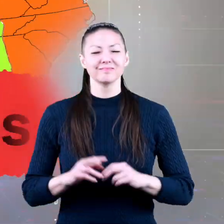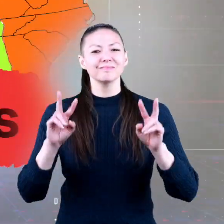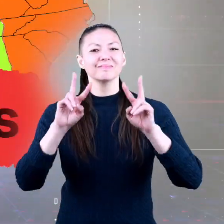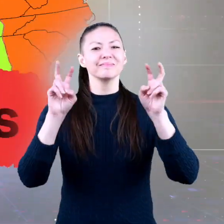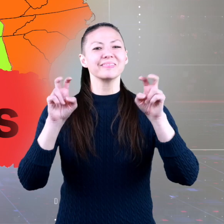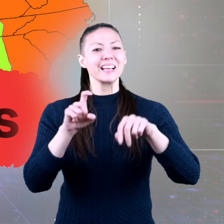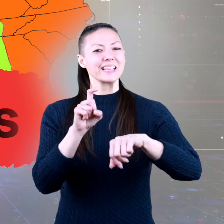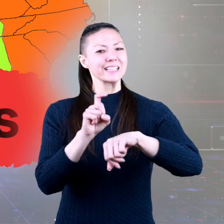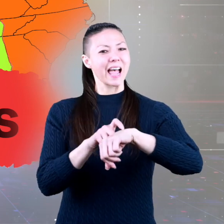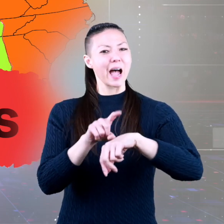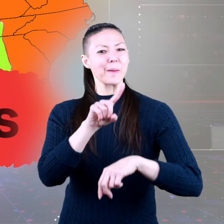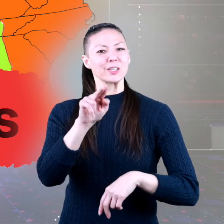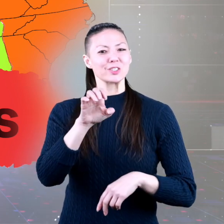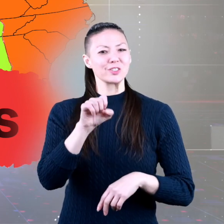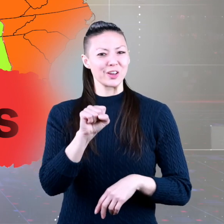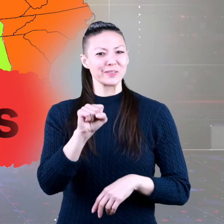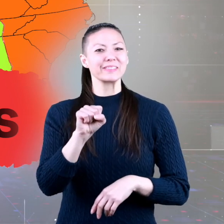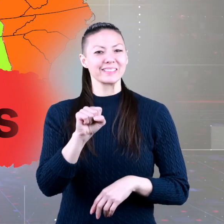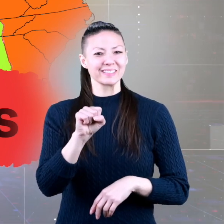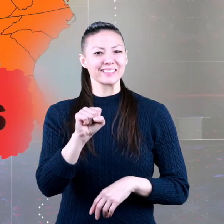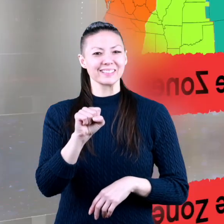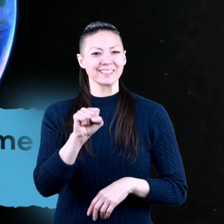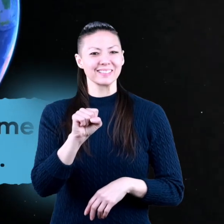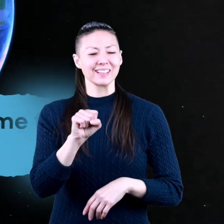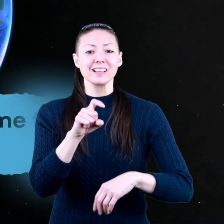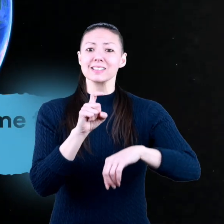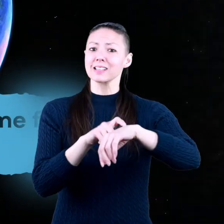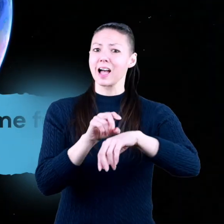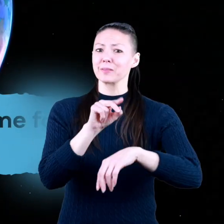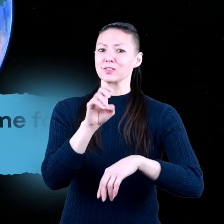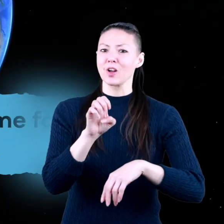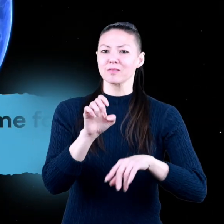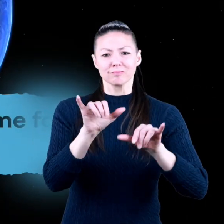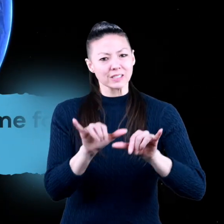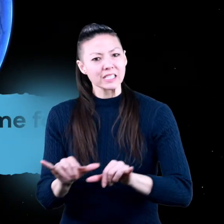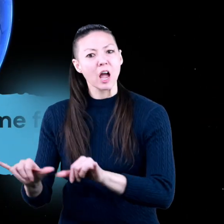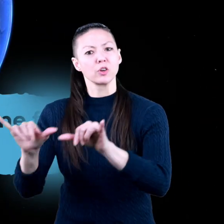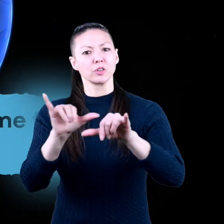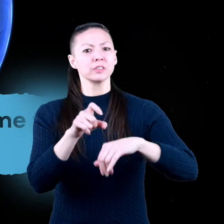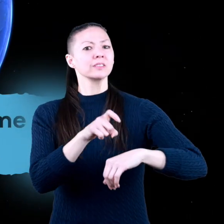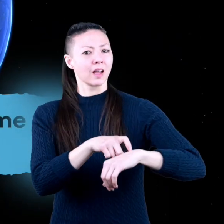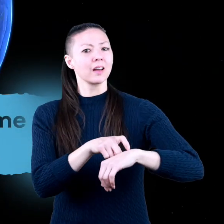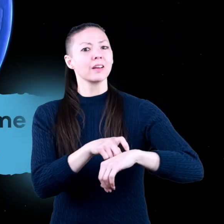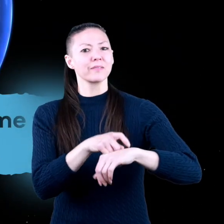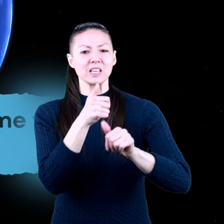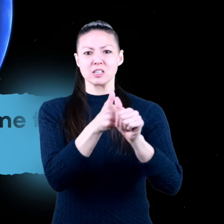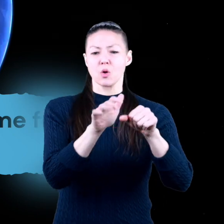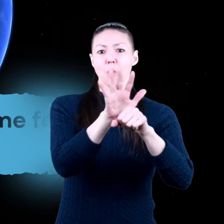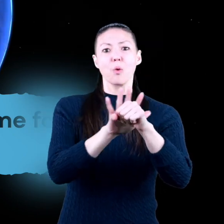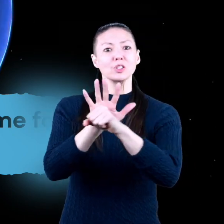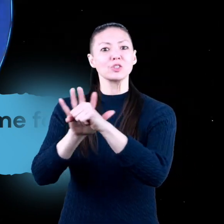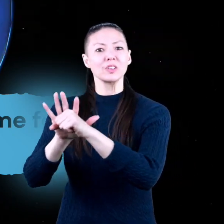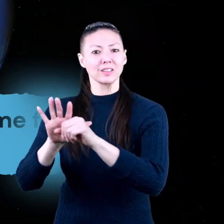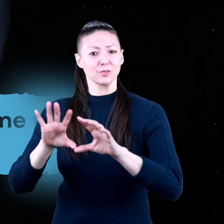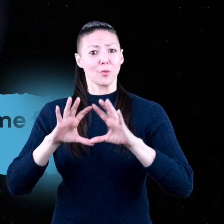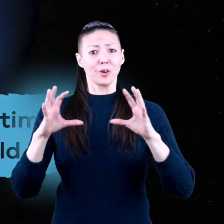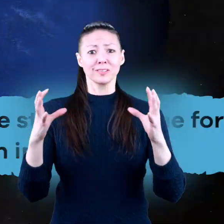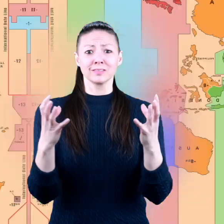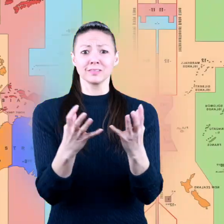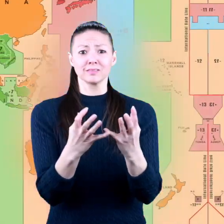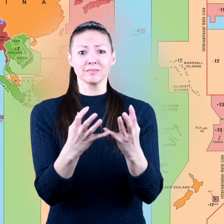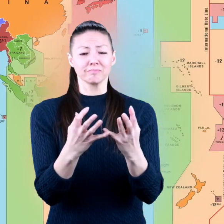Time Zones for Kids A time zone is the standard time for each region in the world.